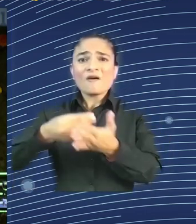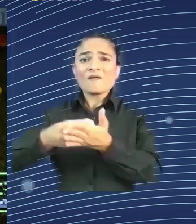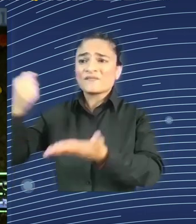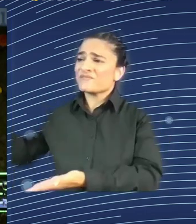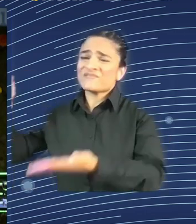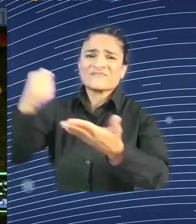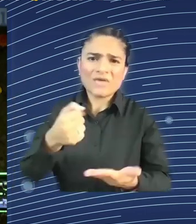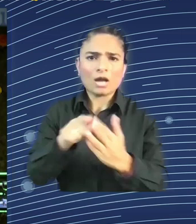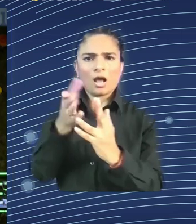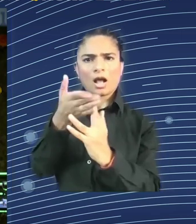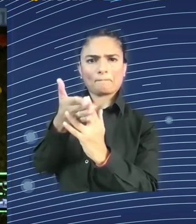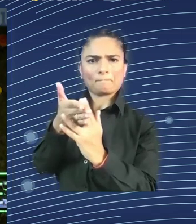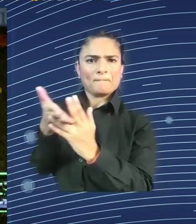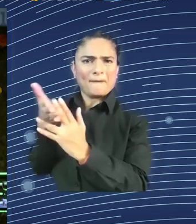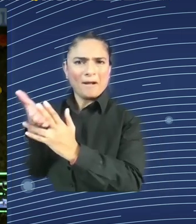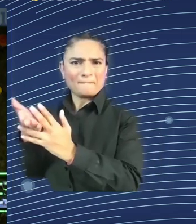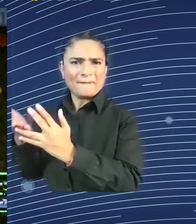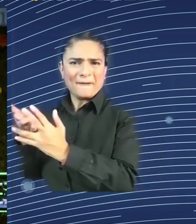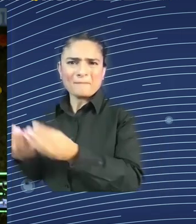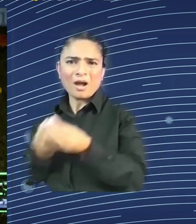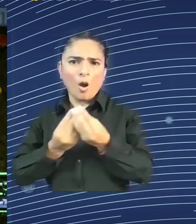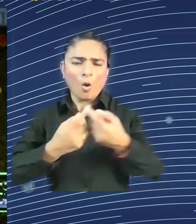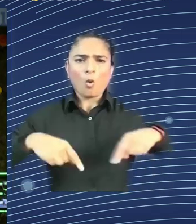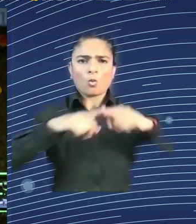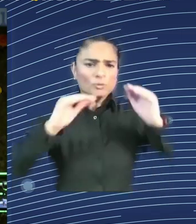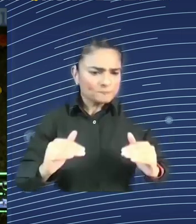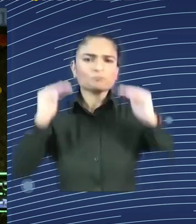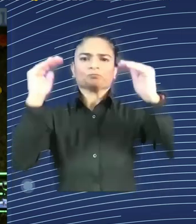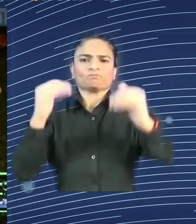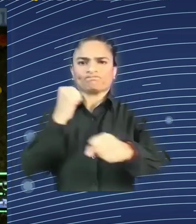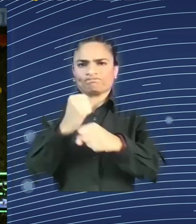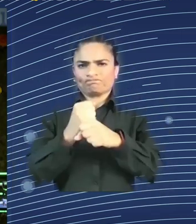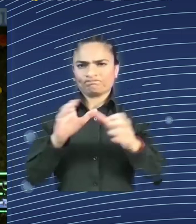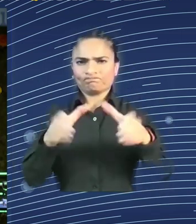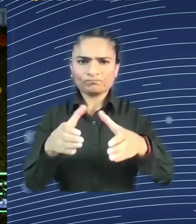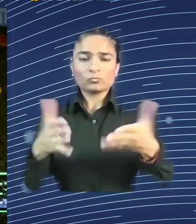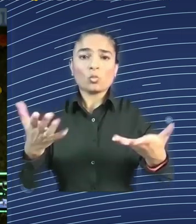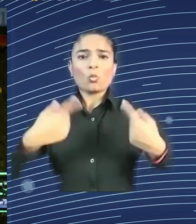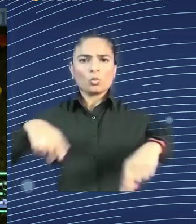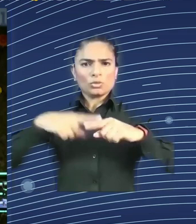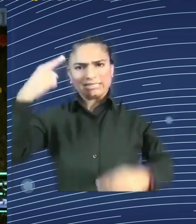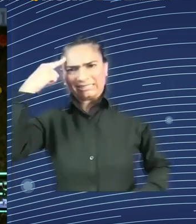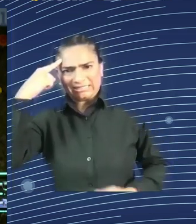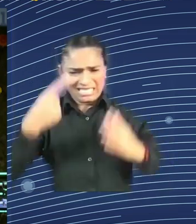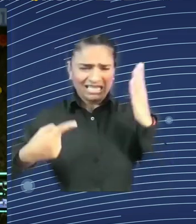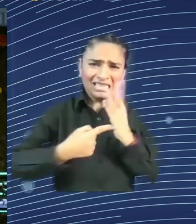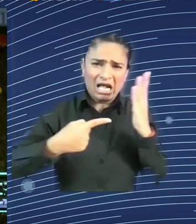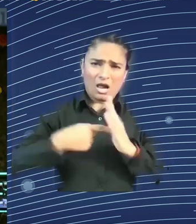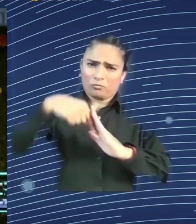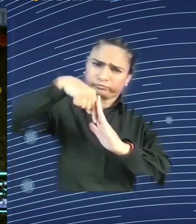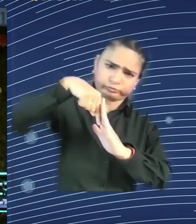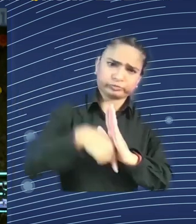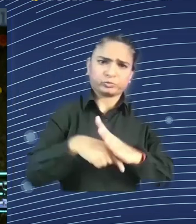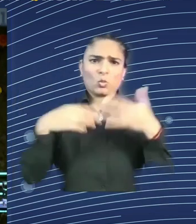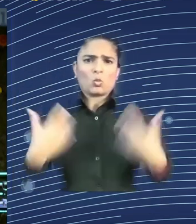rounds of over 100 million euros, we see that 60% of these rounds actually are done